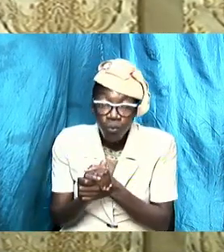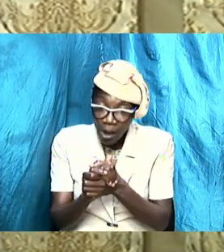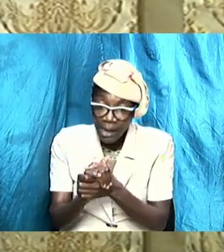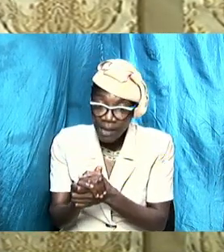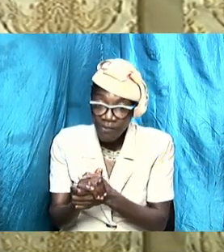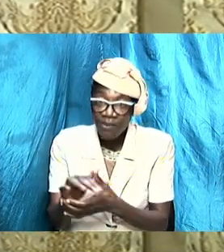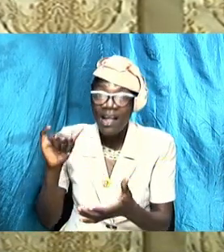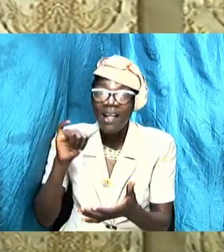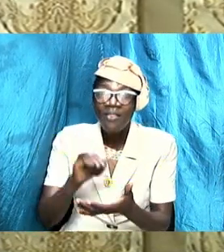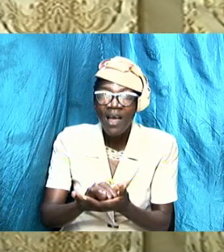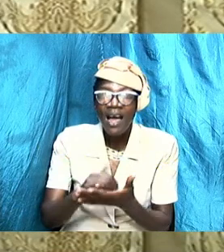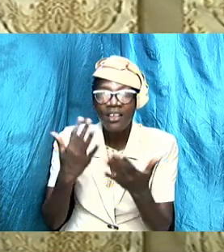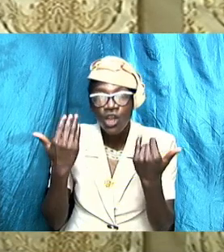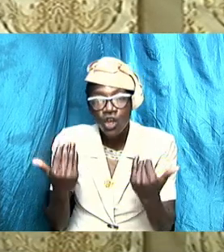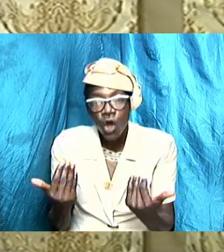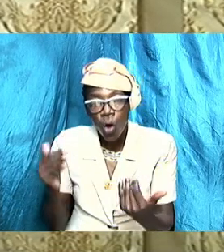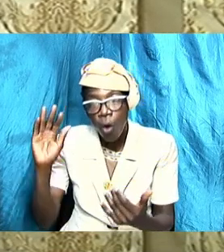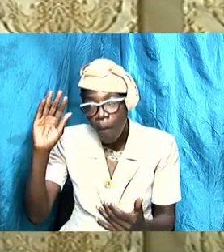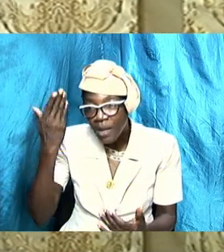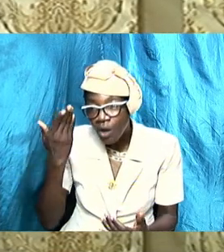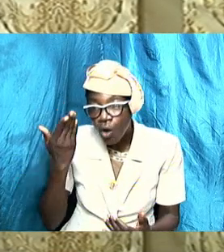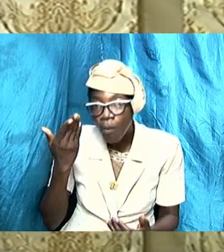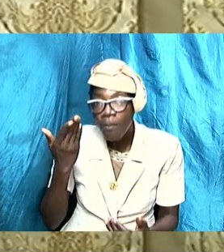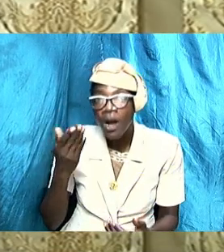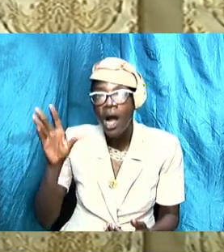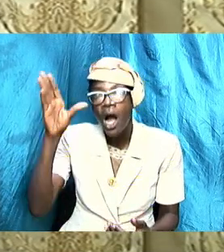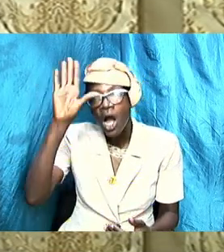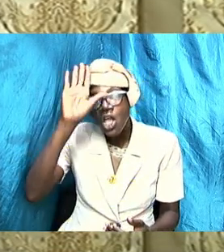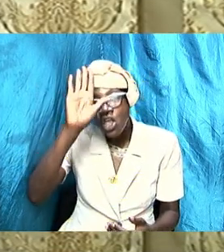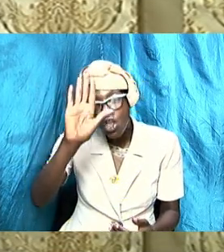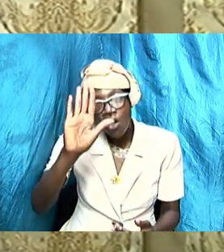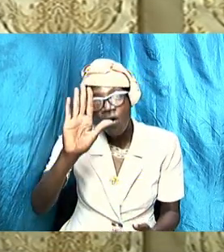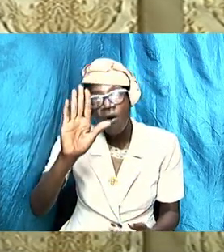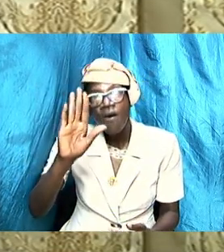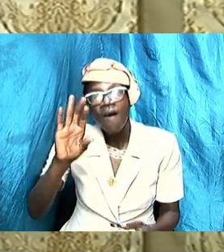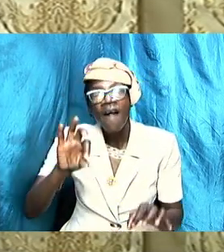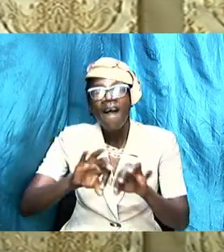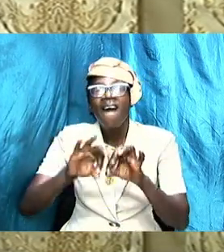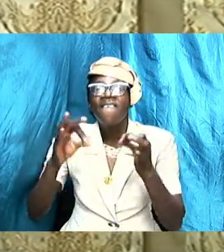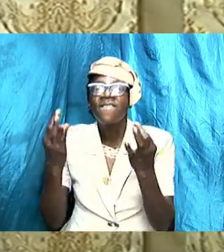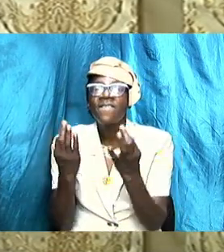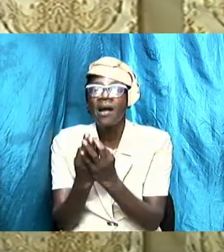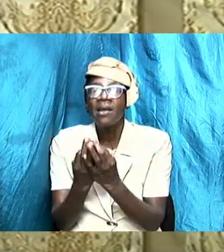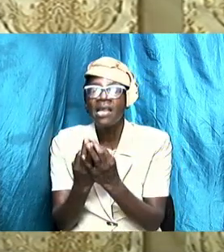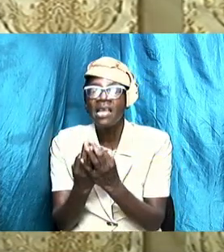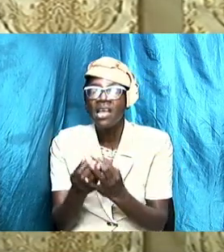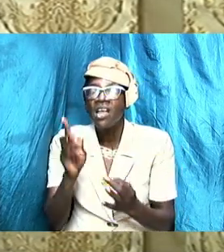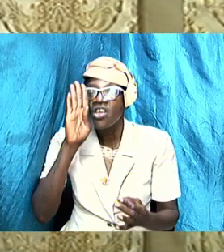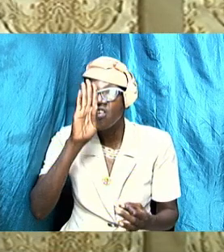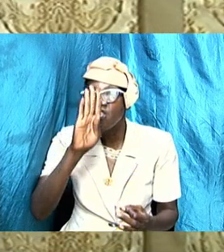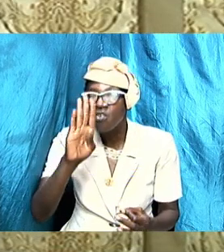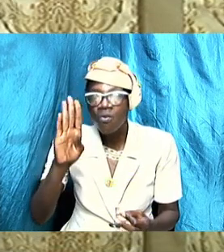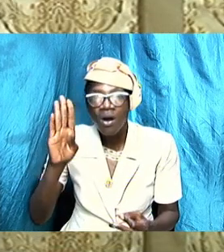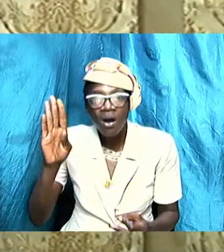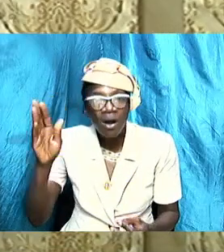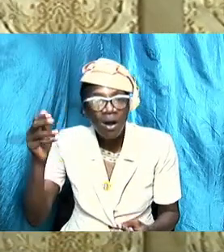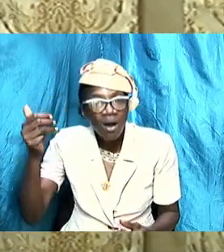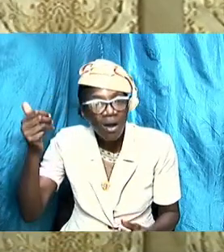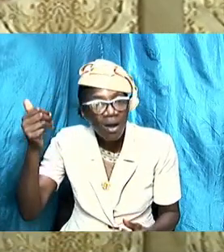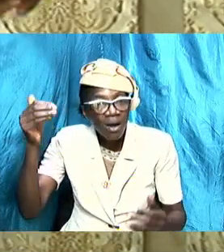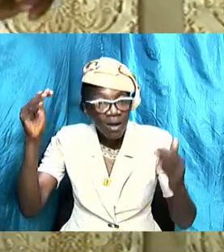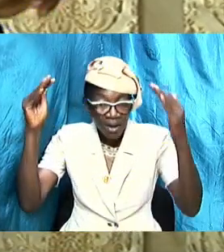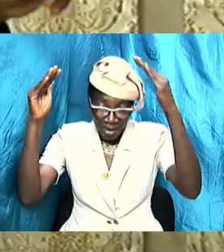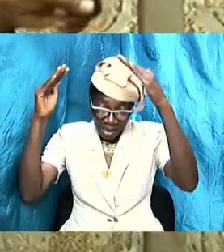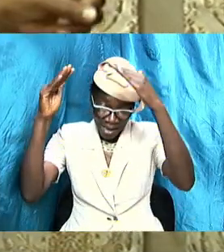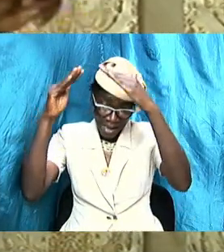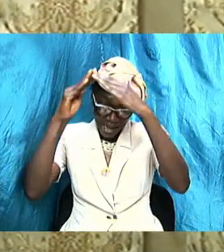that now becomes your family that you are the head of you are not the head of